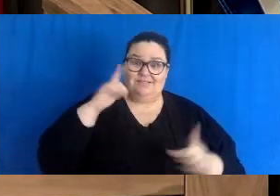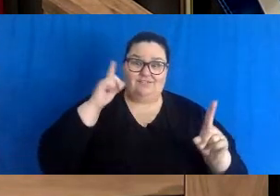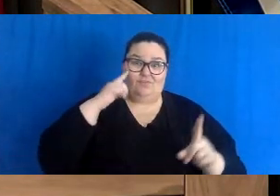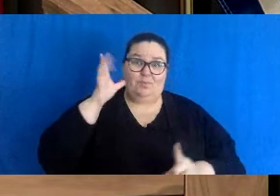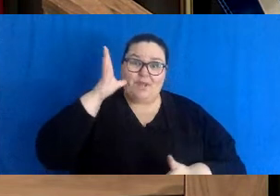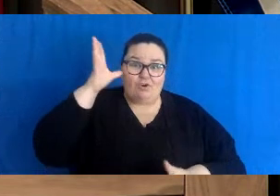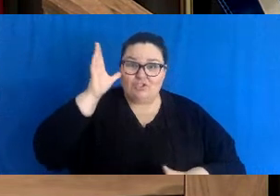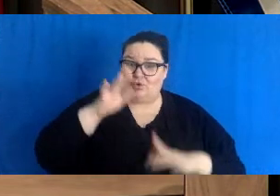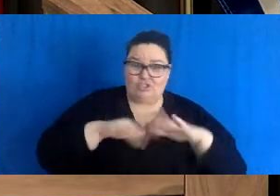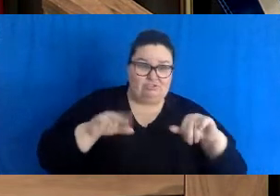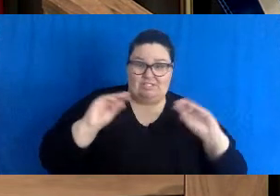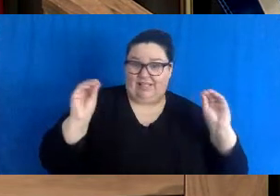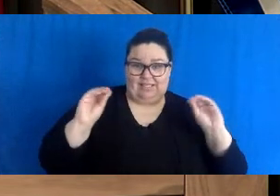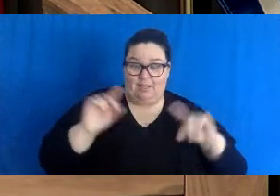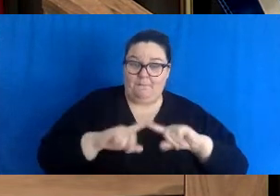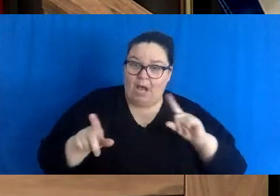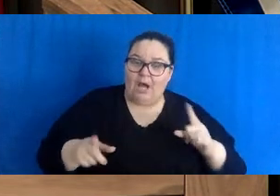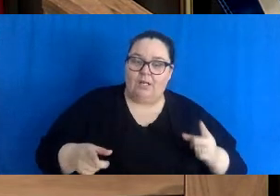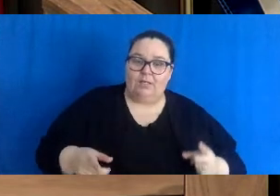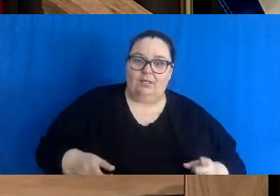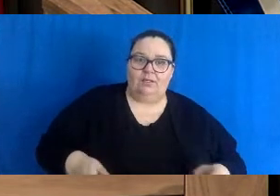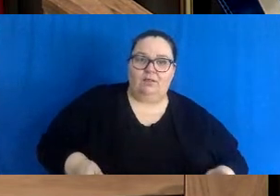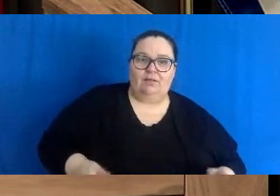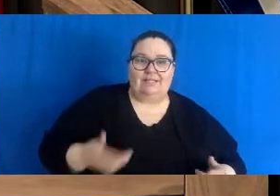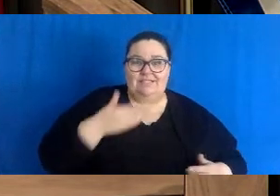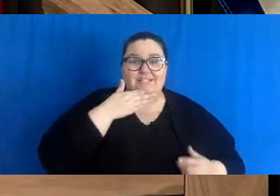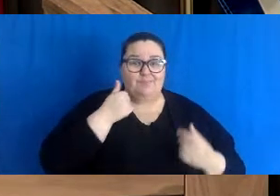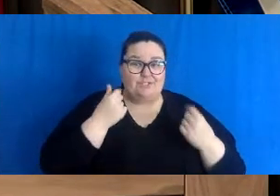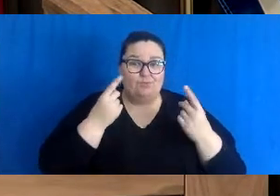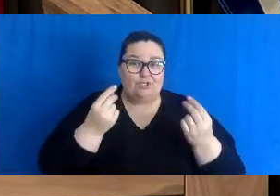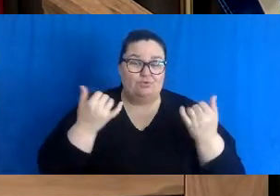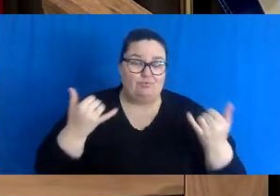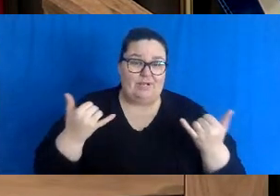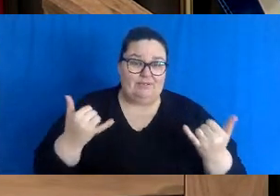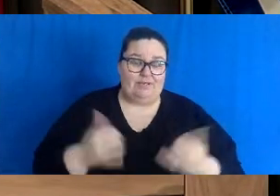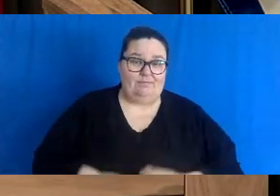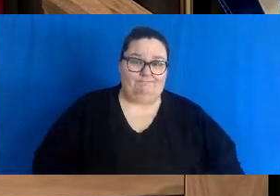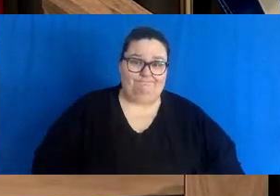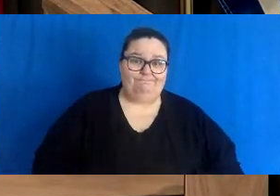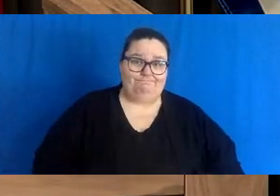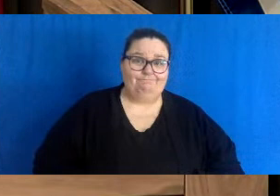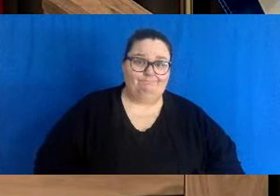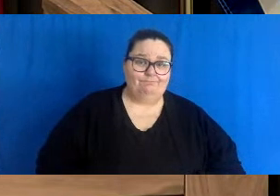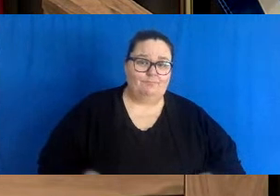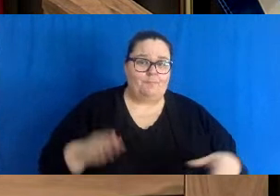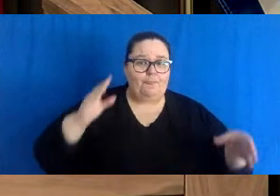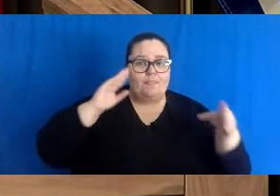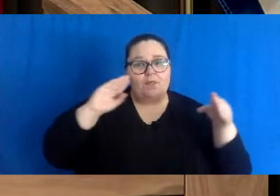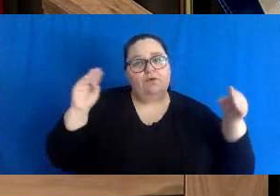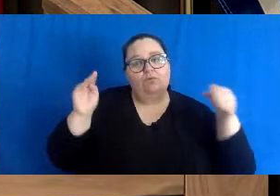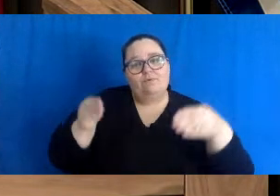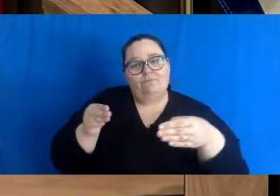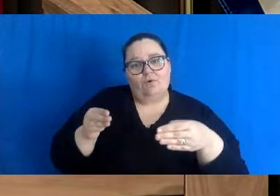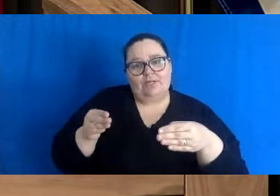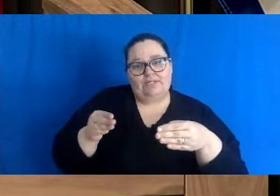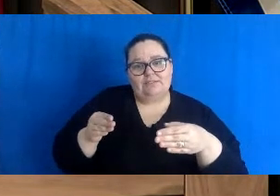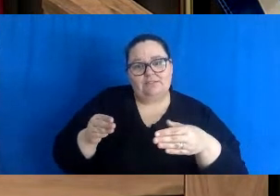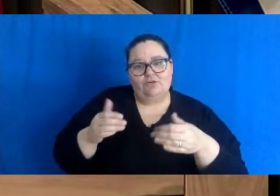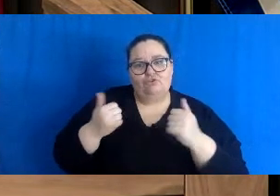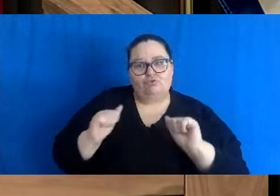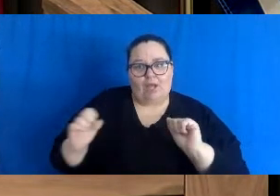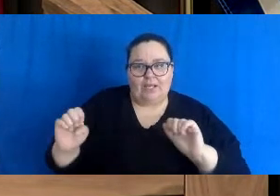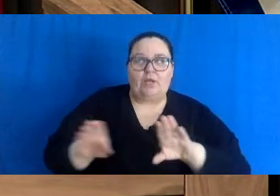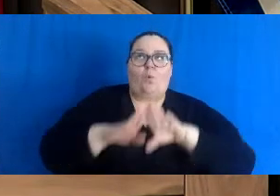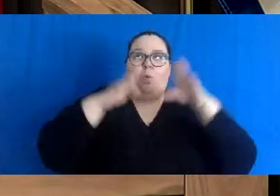but it's the best we have in these trying times, and that's why the focus is so much on let's get back and get open